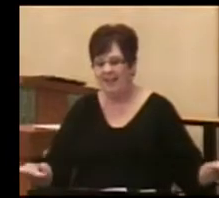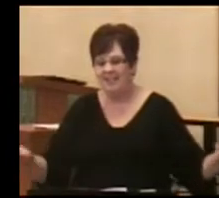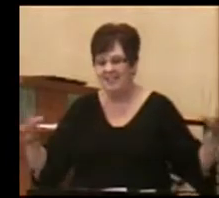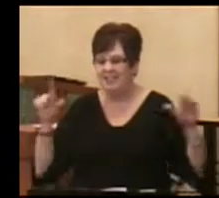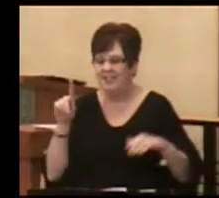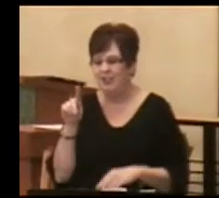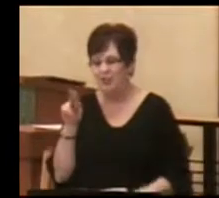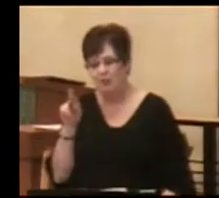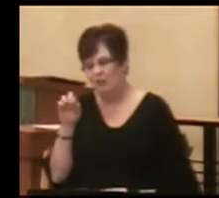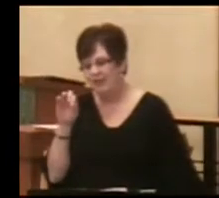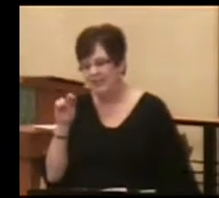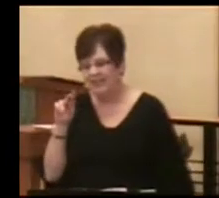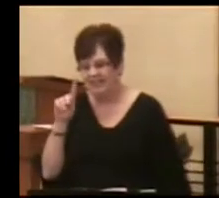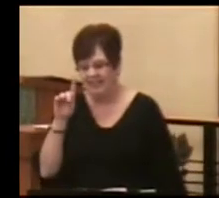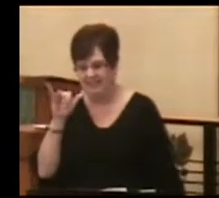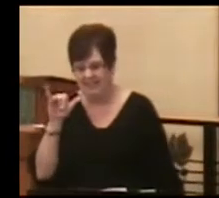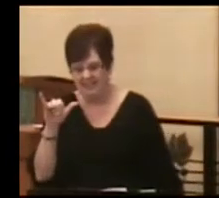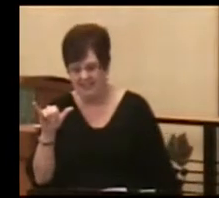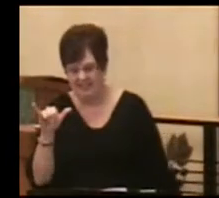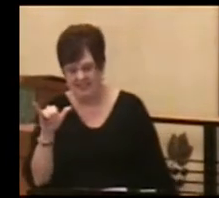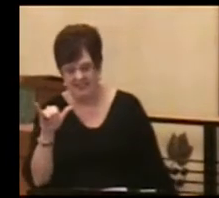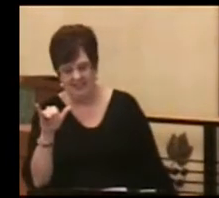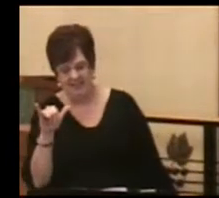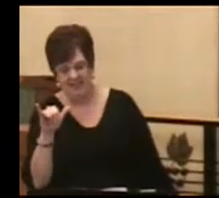blessed Trinity.